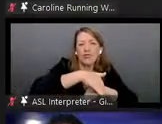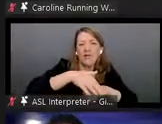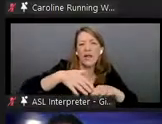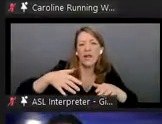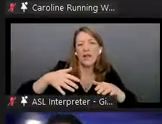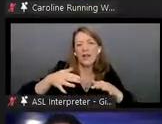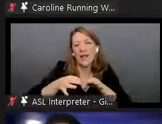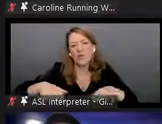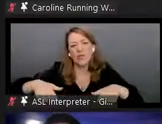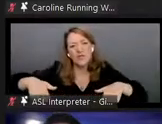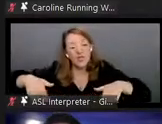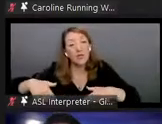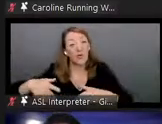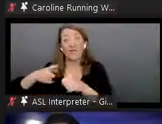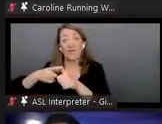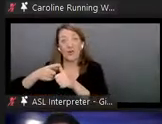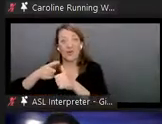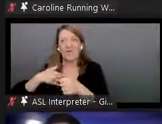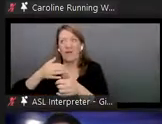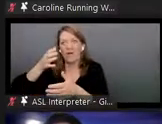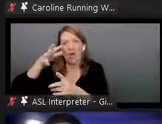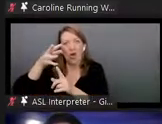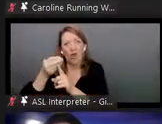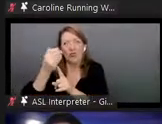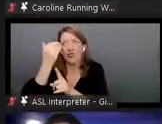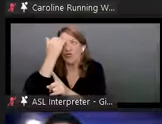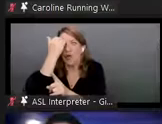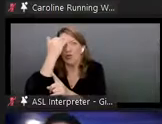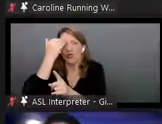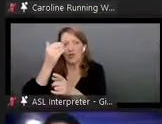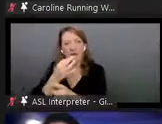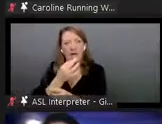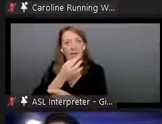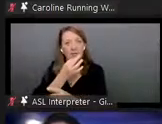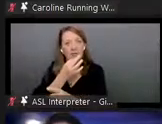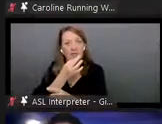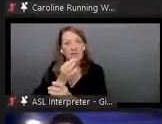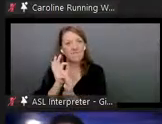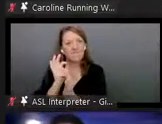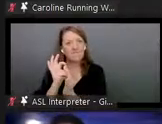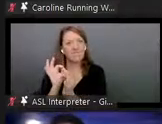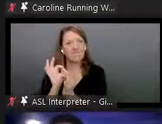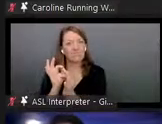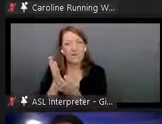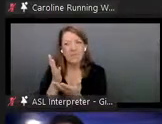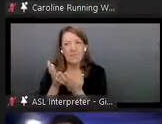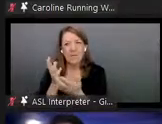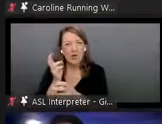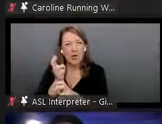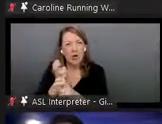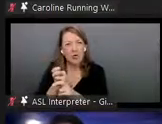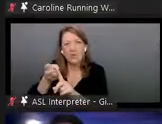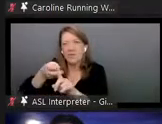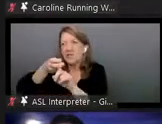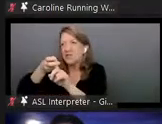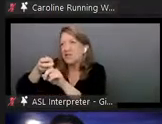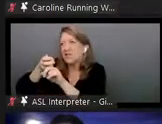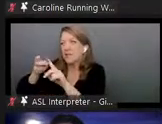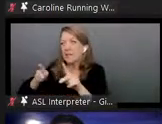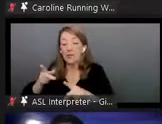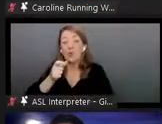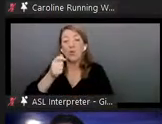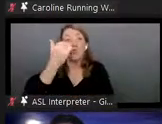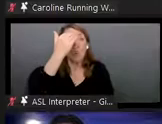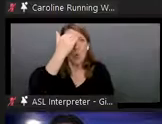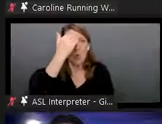expertise, and so, you know, the, the problem there can be that, um, uh, it may be hard to source people who have, uh, who know the language really well,